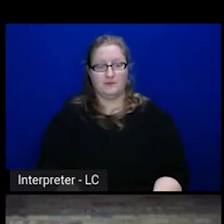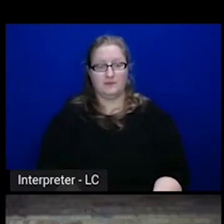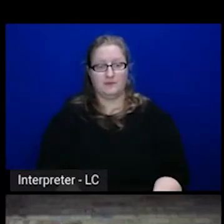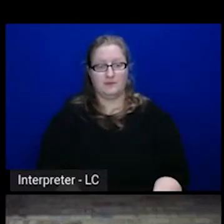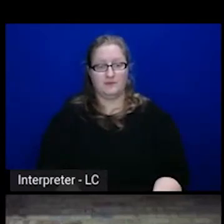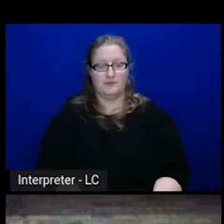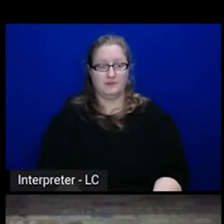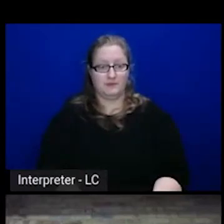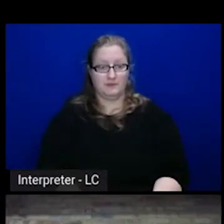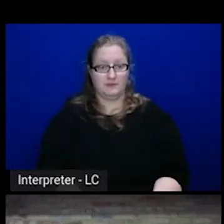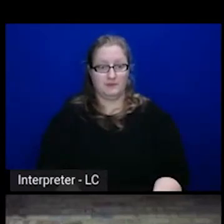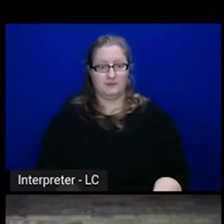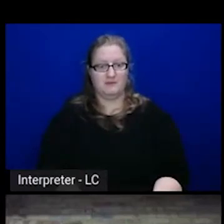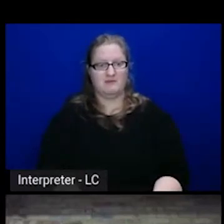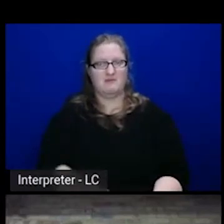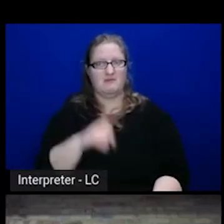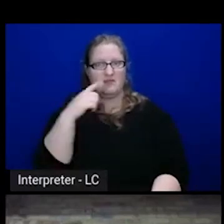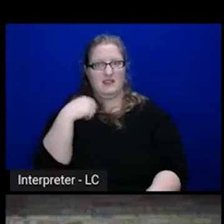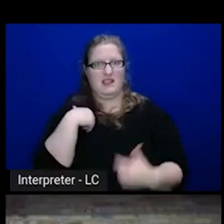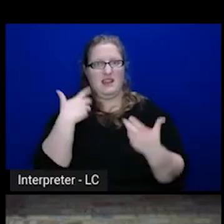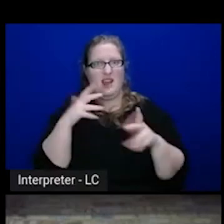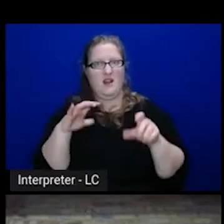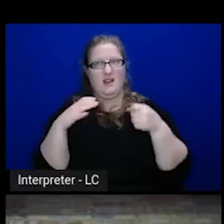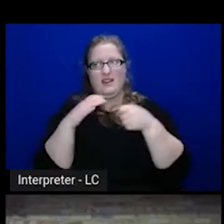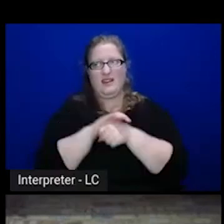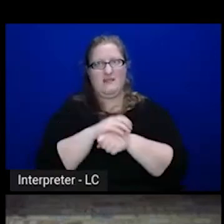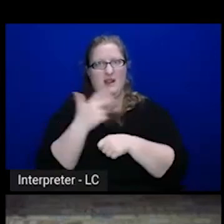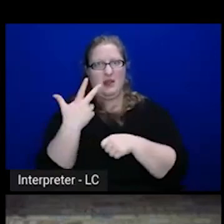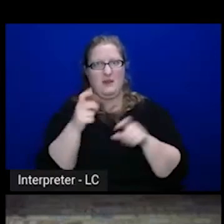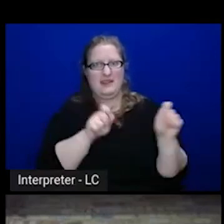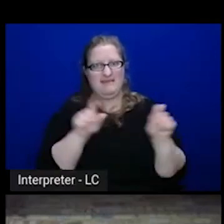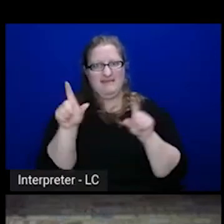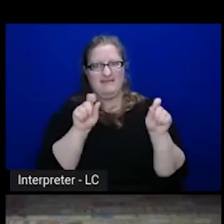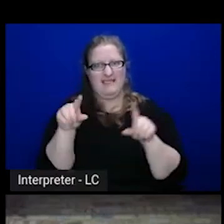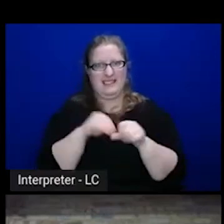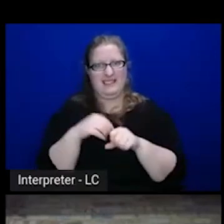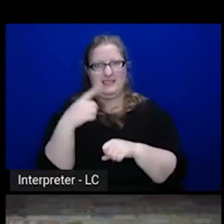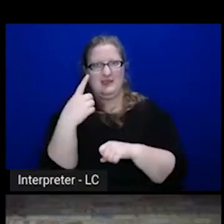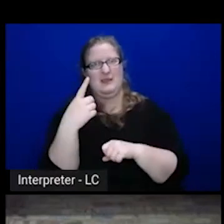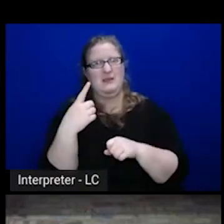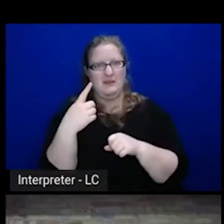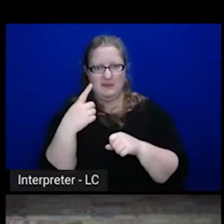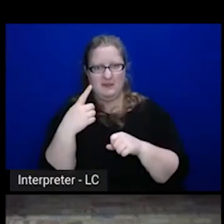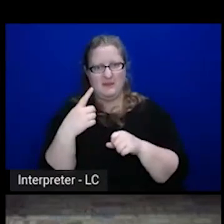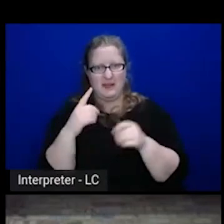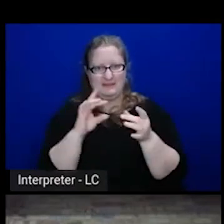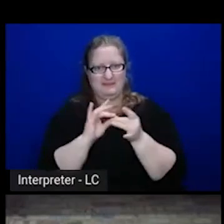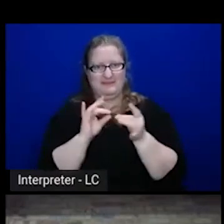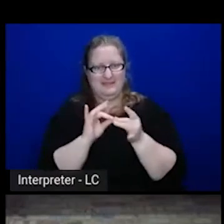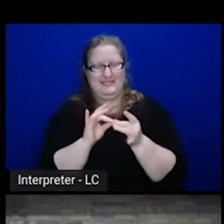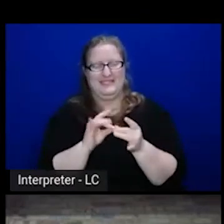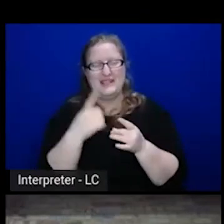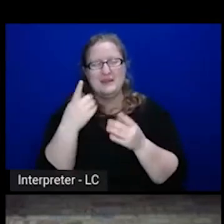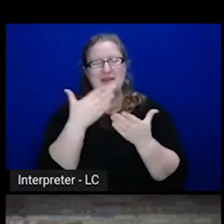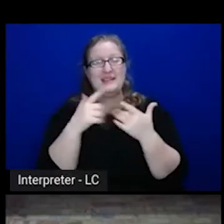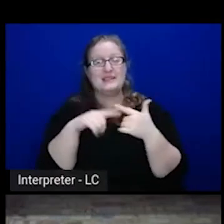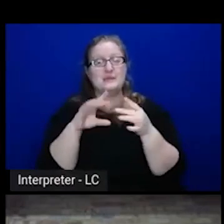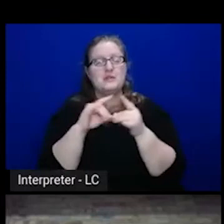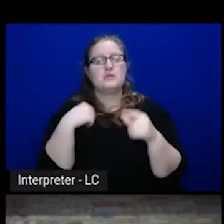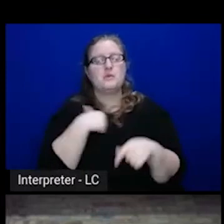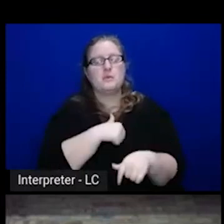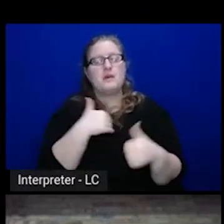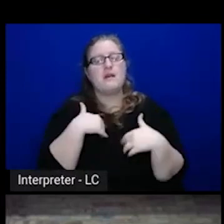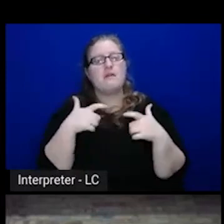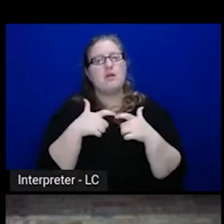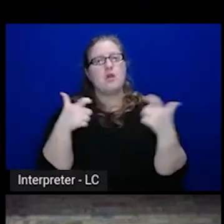I think I covered off like three slides and one go. give a moment. The other point I think to point out is, you know, we have very large network